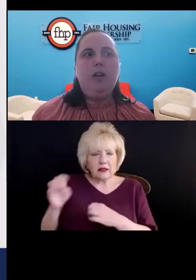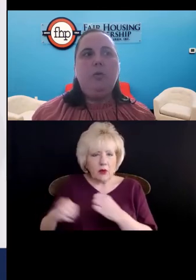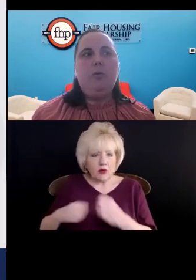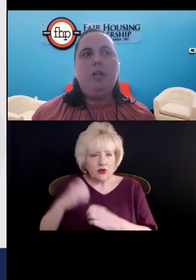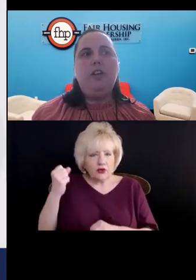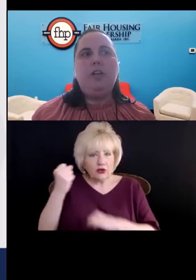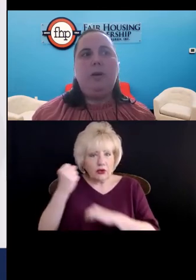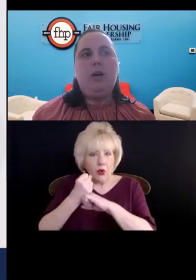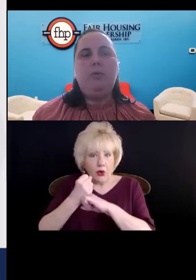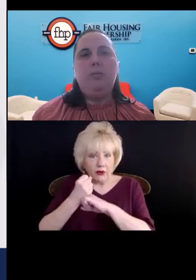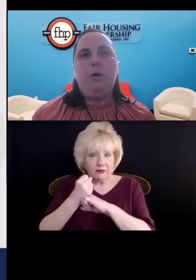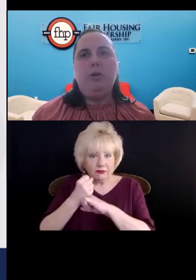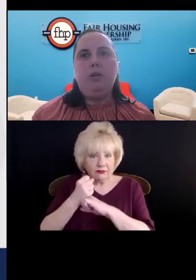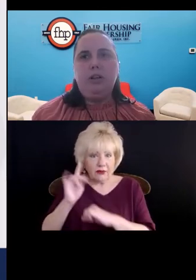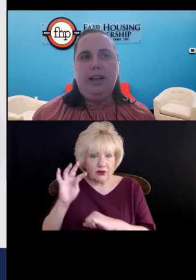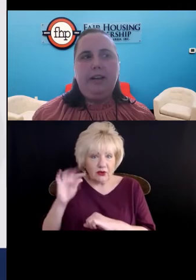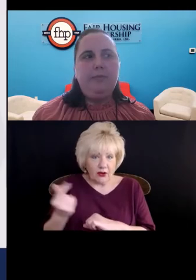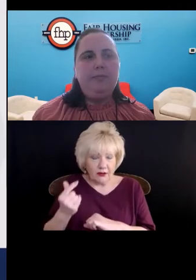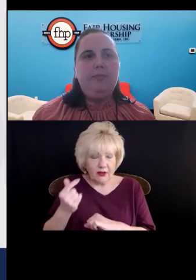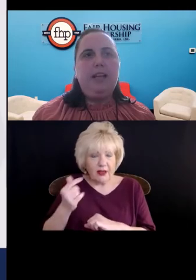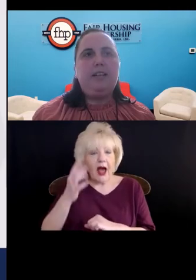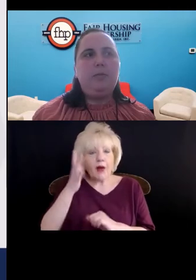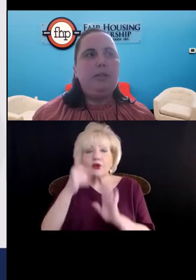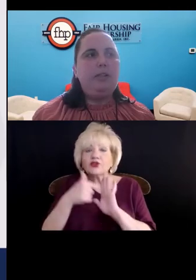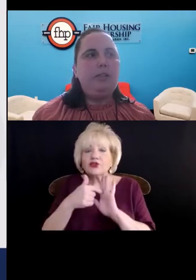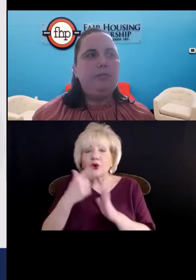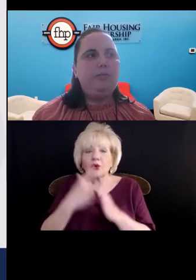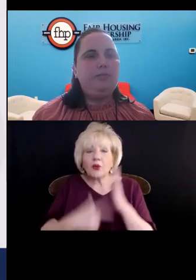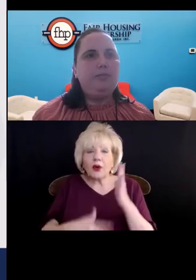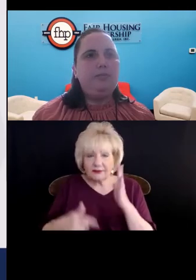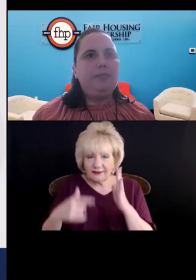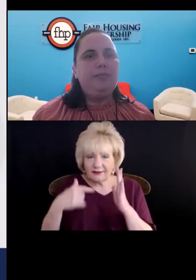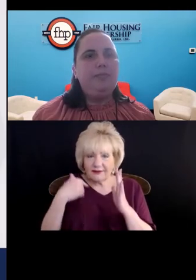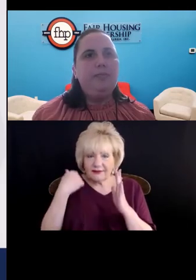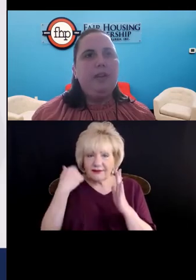you what the young woman's 50 pound pit bull look like. Next slide, please.